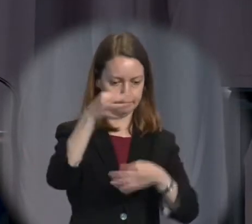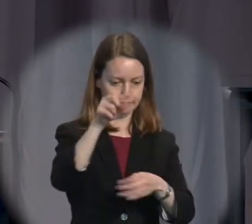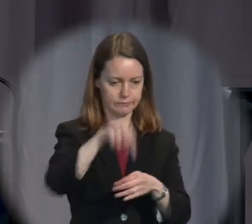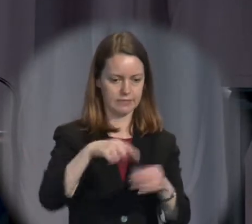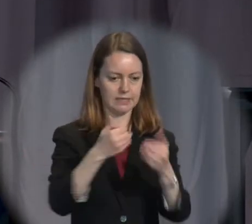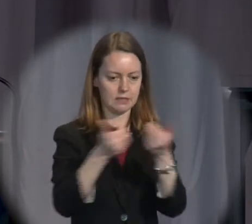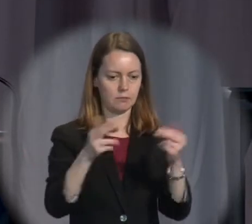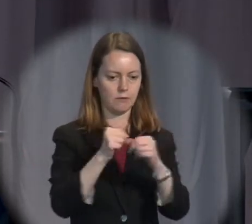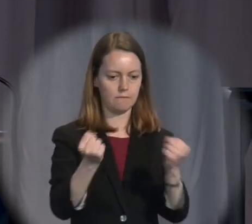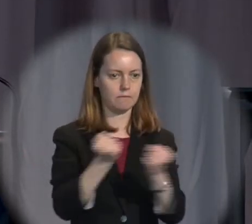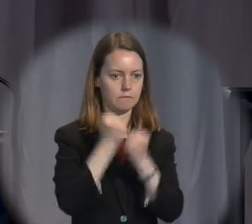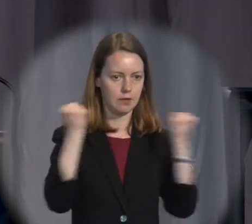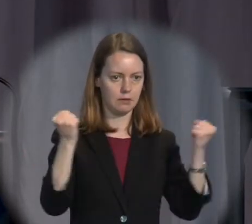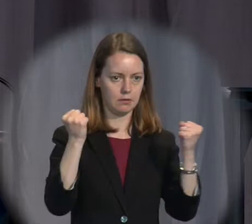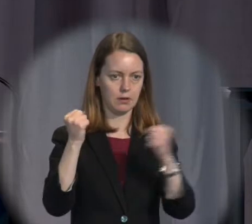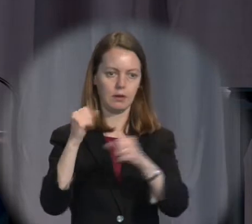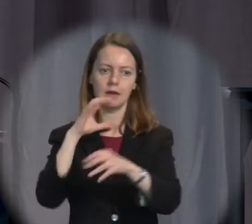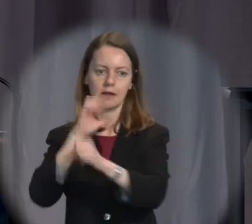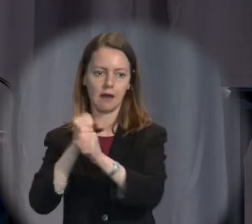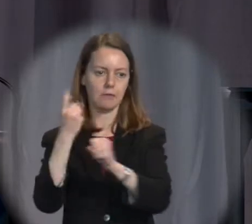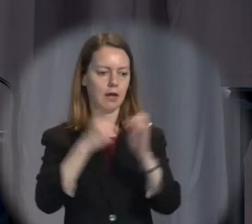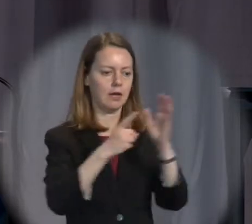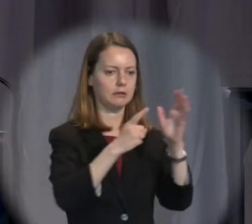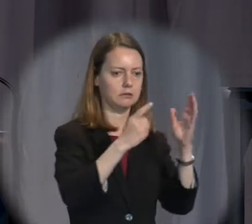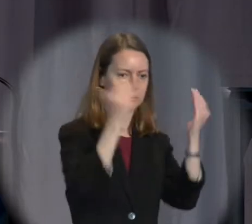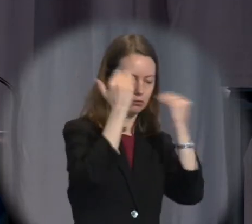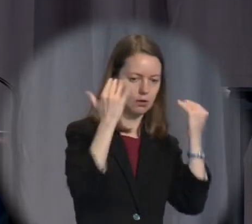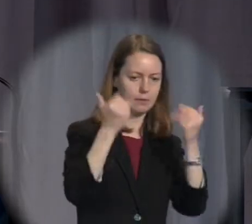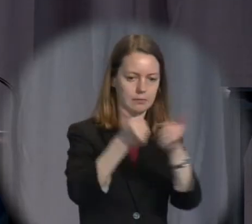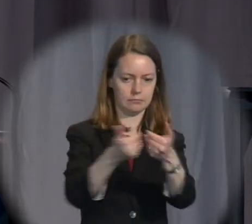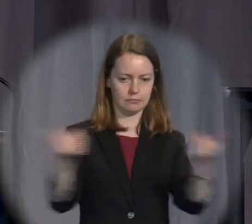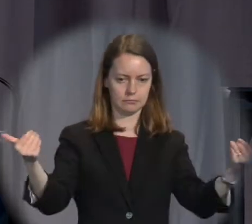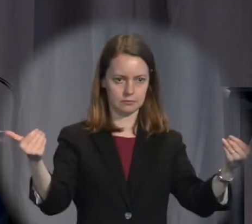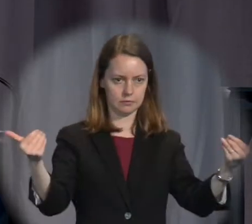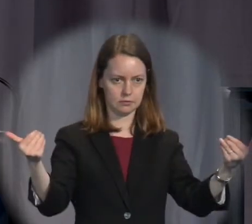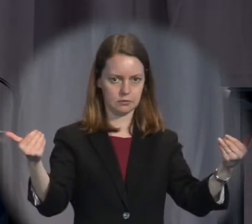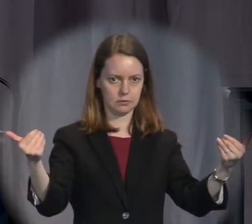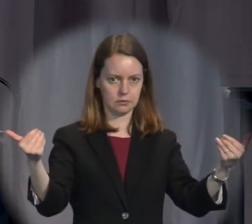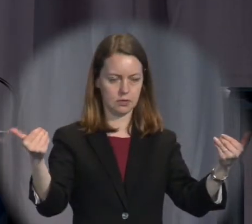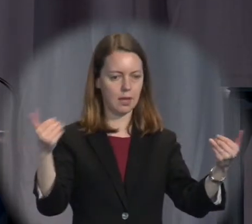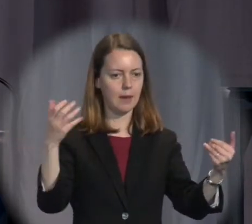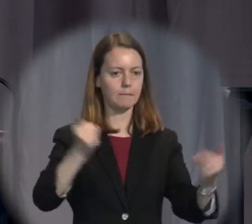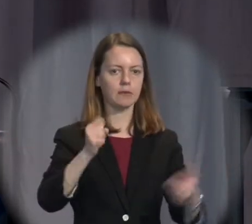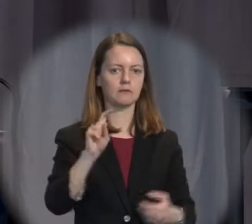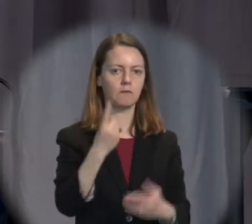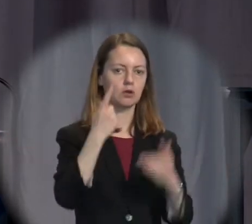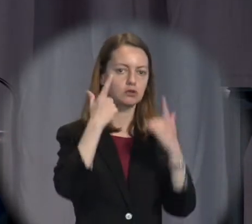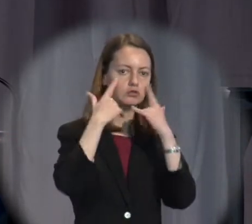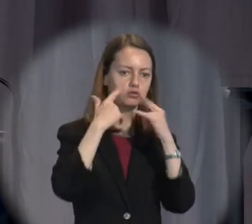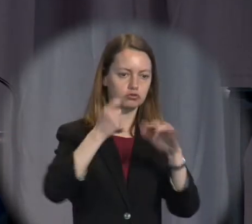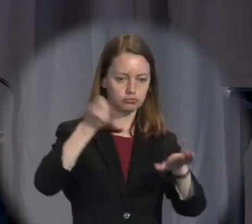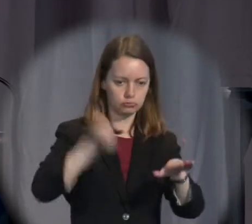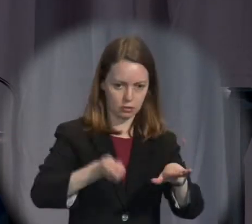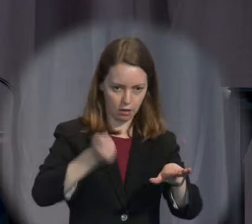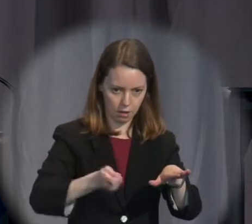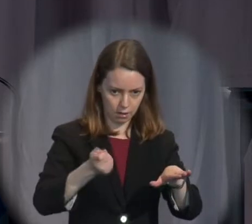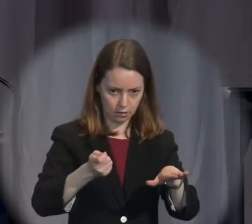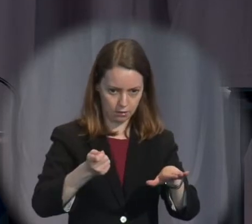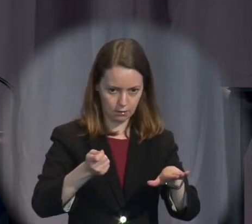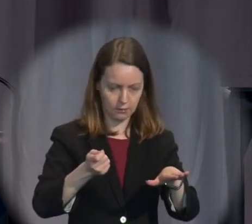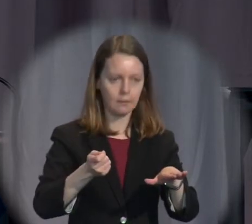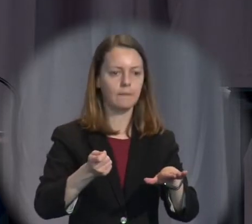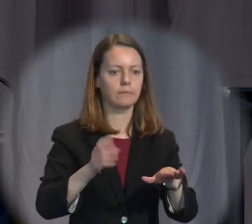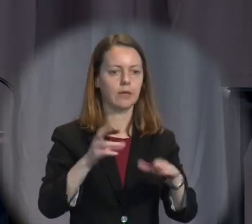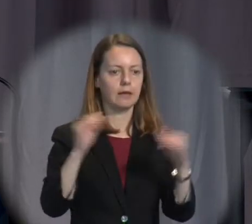executive, legislative, and judicial arms of government means that punishment may be imposed only after a trial with the usual procedural protections